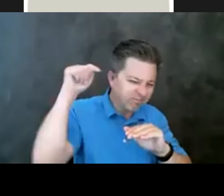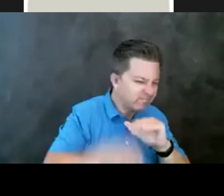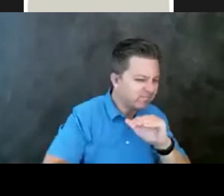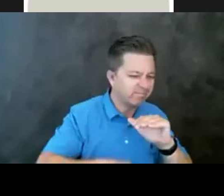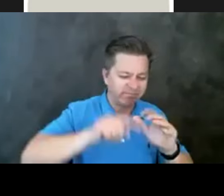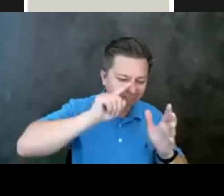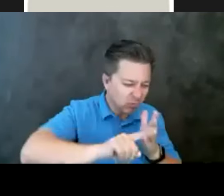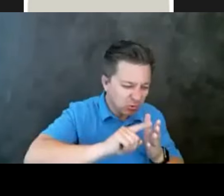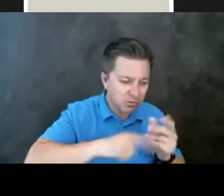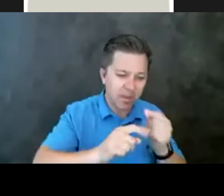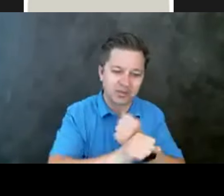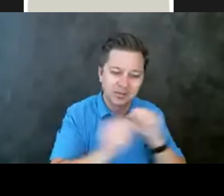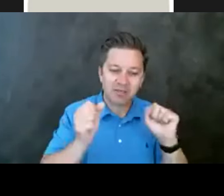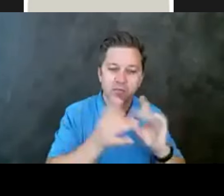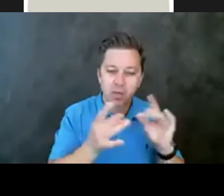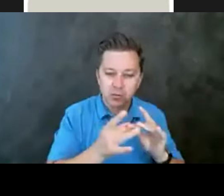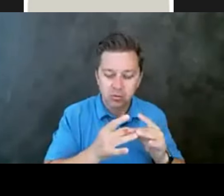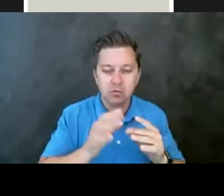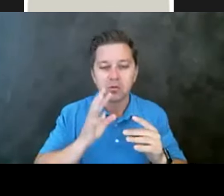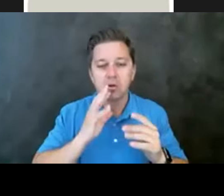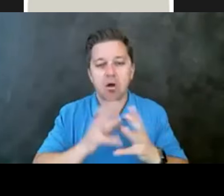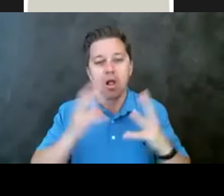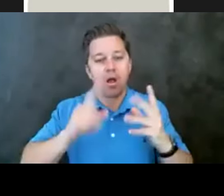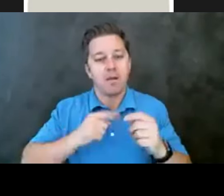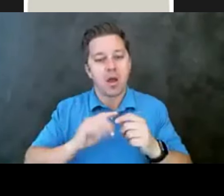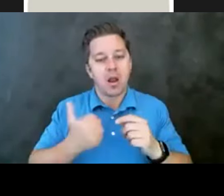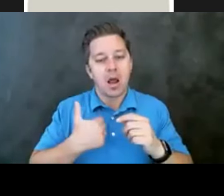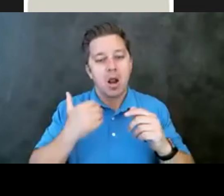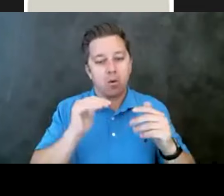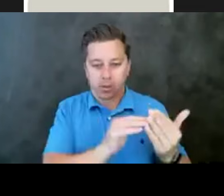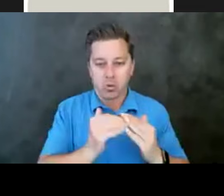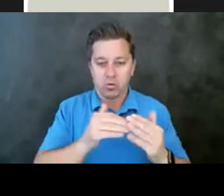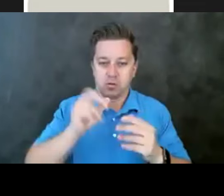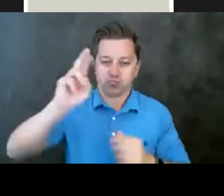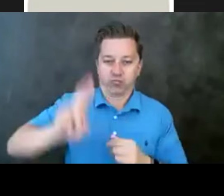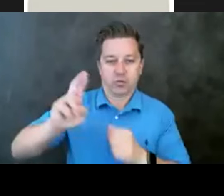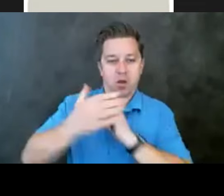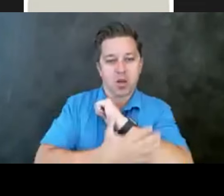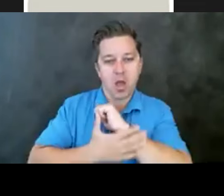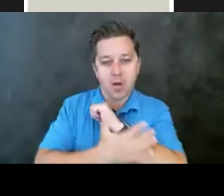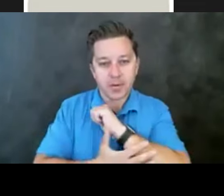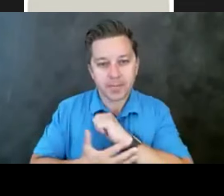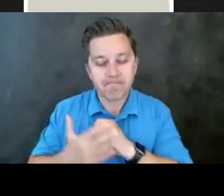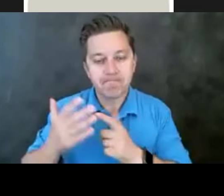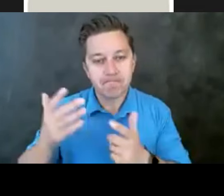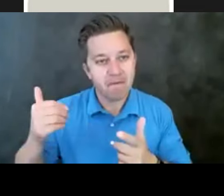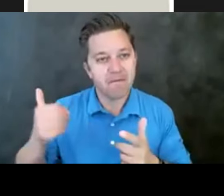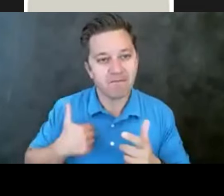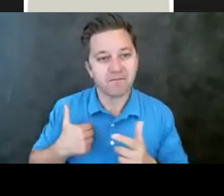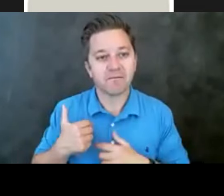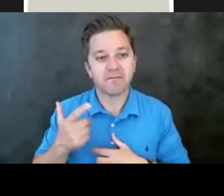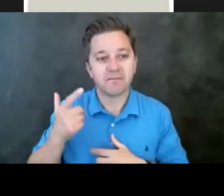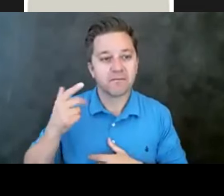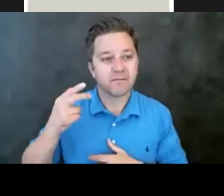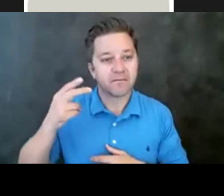about safe messaging. And we talked a lot about our community, you know, Riverside County, you know, has, um, a high,